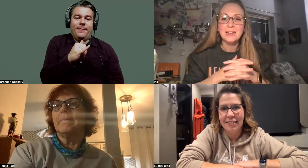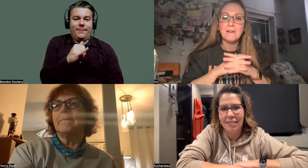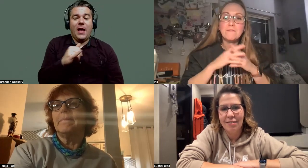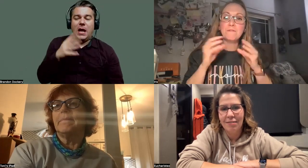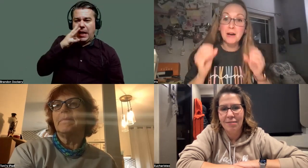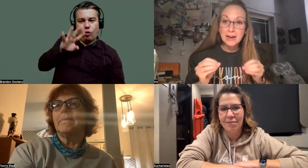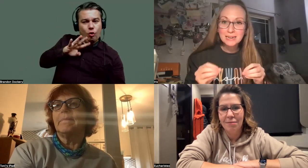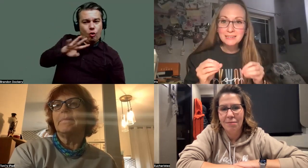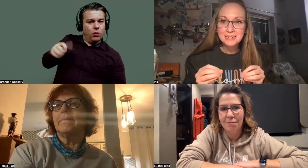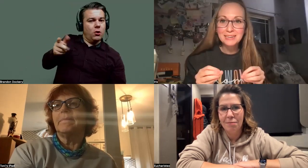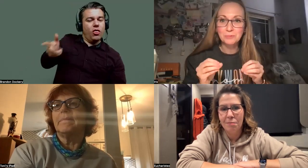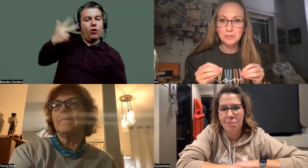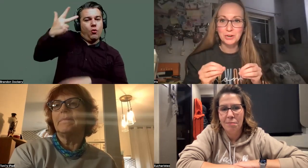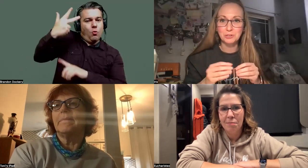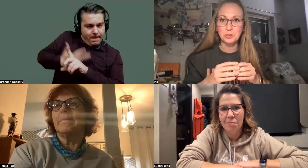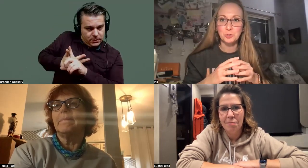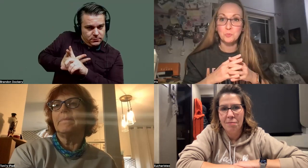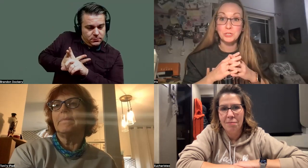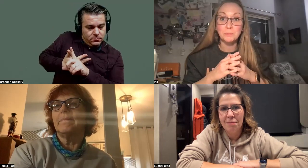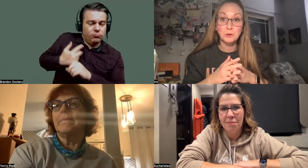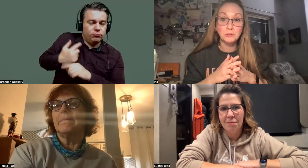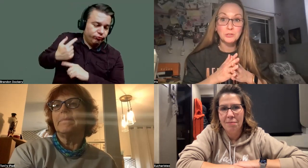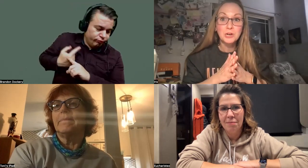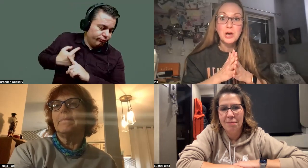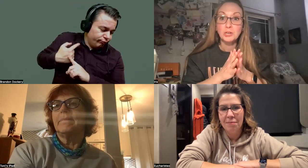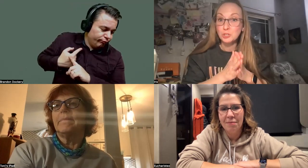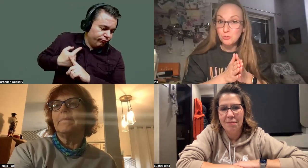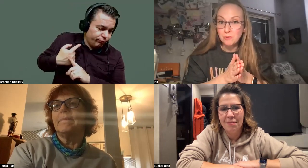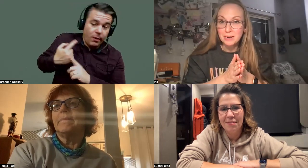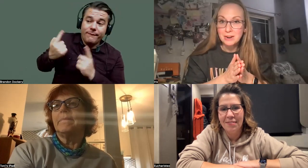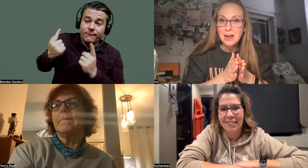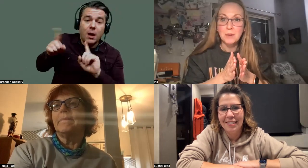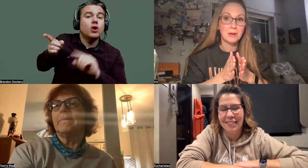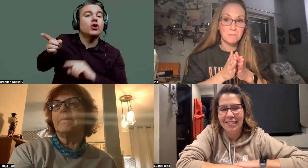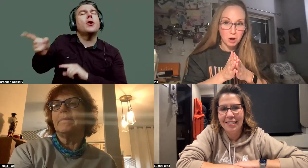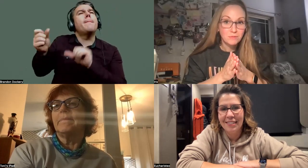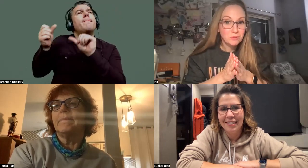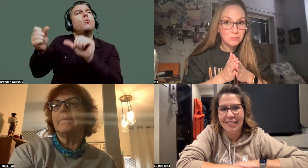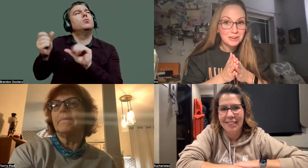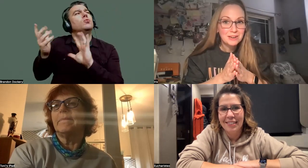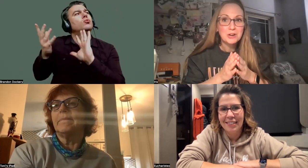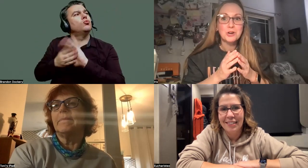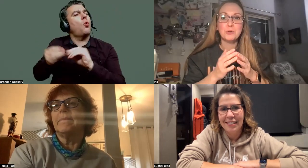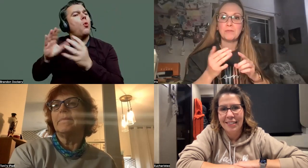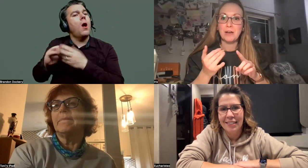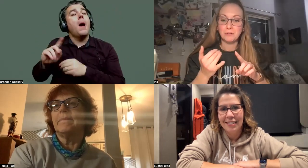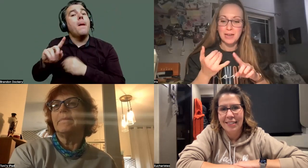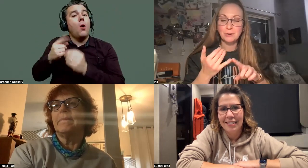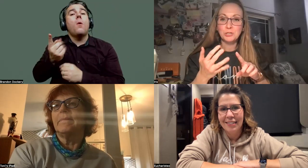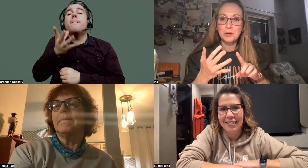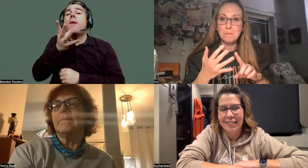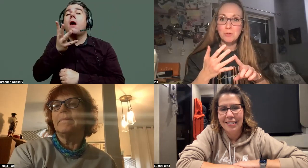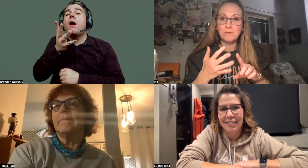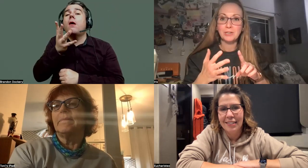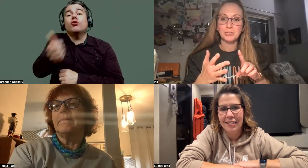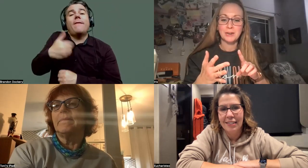And then I finally reached out to her when she posted a story about a mom of three who had found